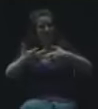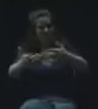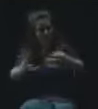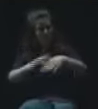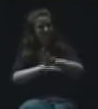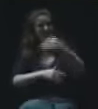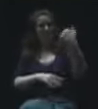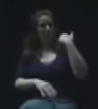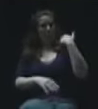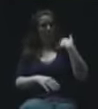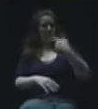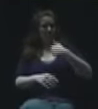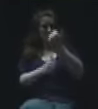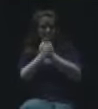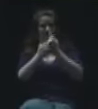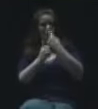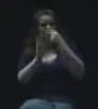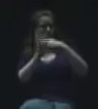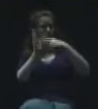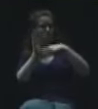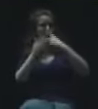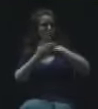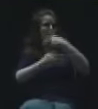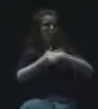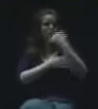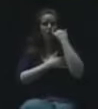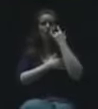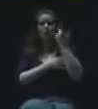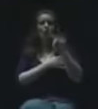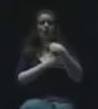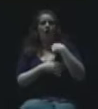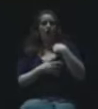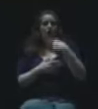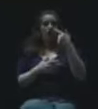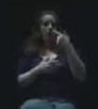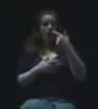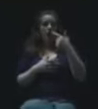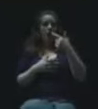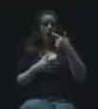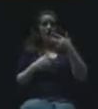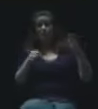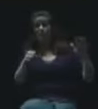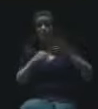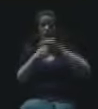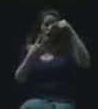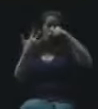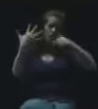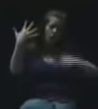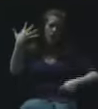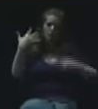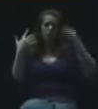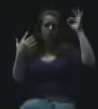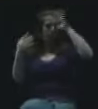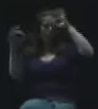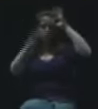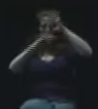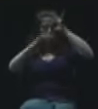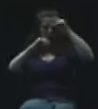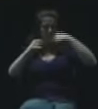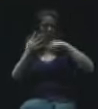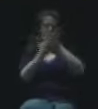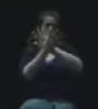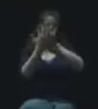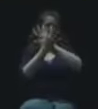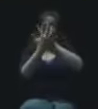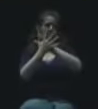Everyone Reads program, where it was, you know, not knowing the full details of it. It just, it's very similar.